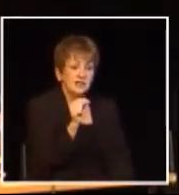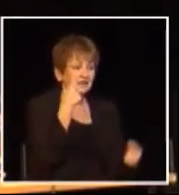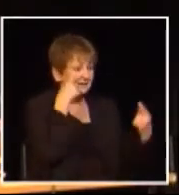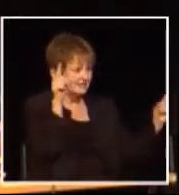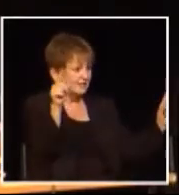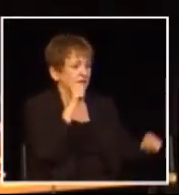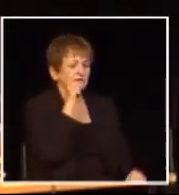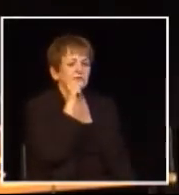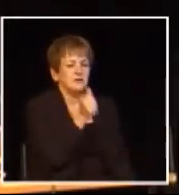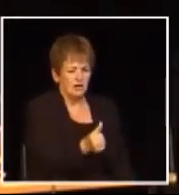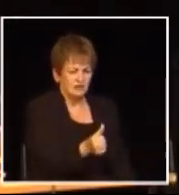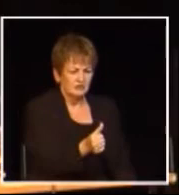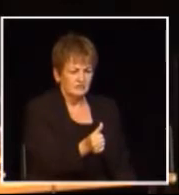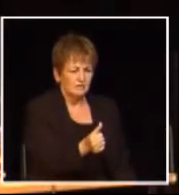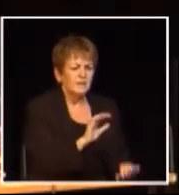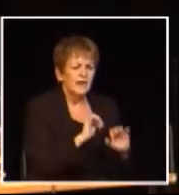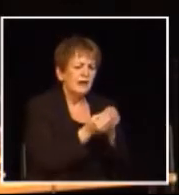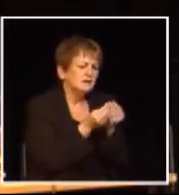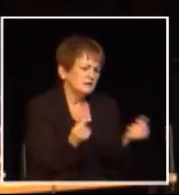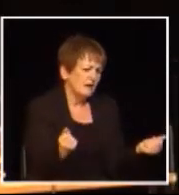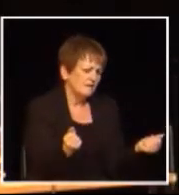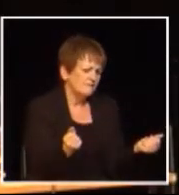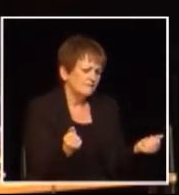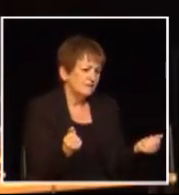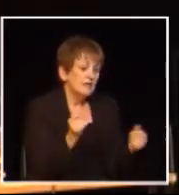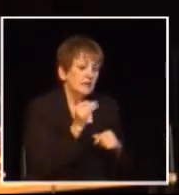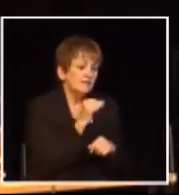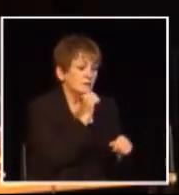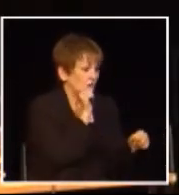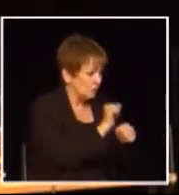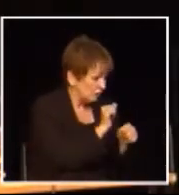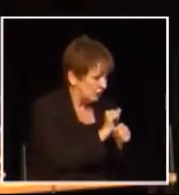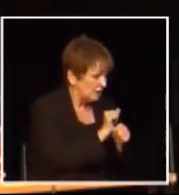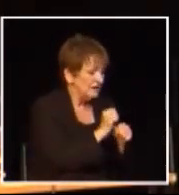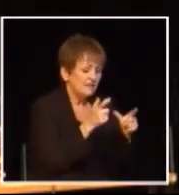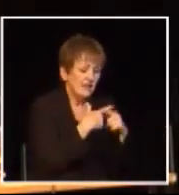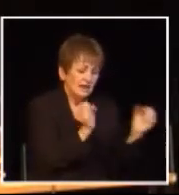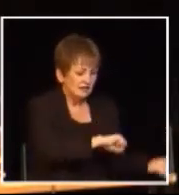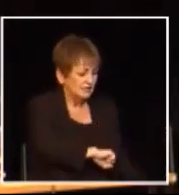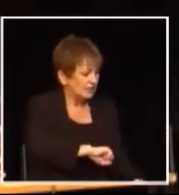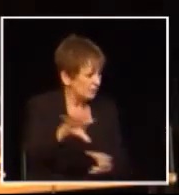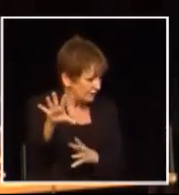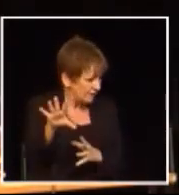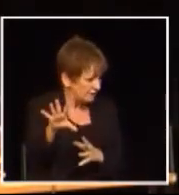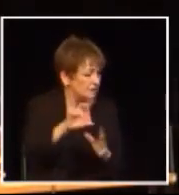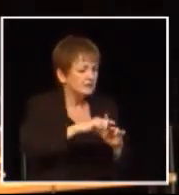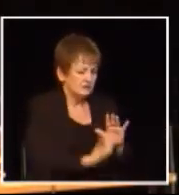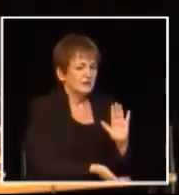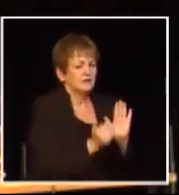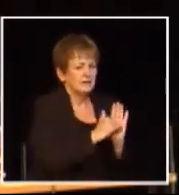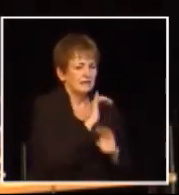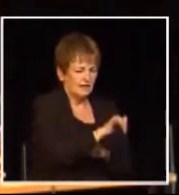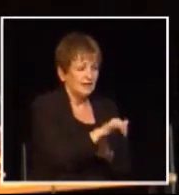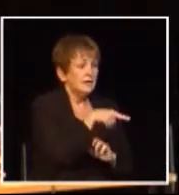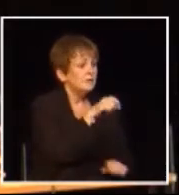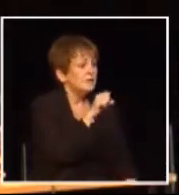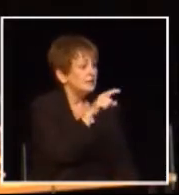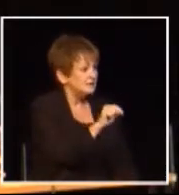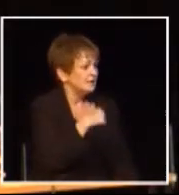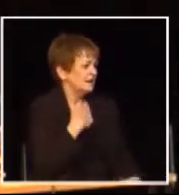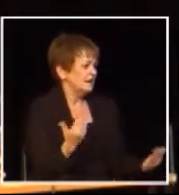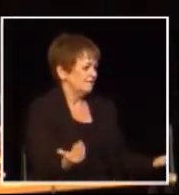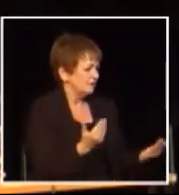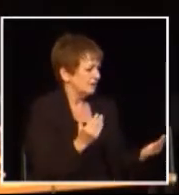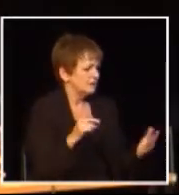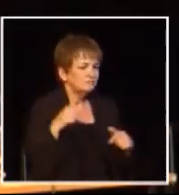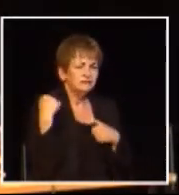the HST does not work the solution when something doesn't work is to get rid of it and start over again we've had the